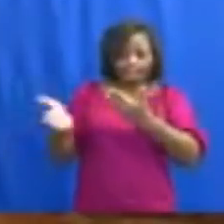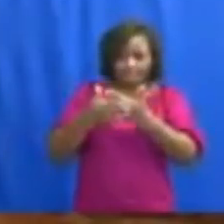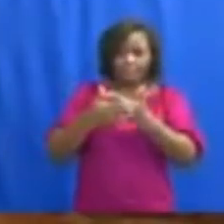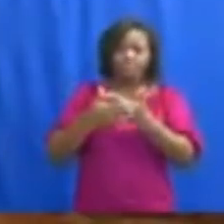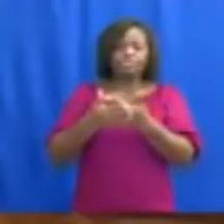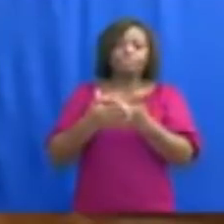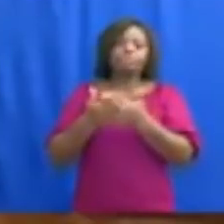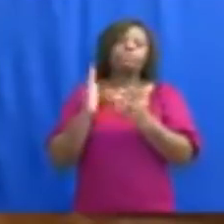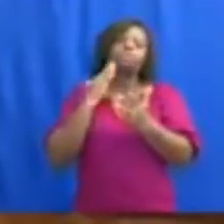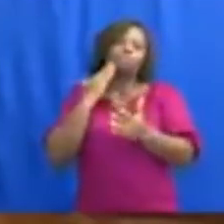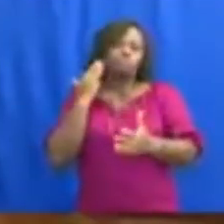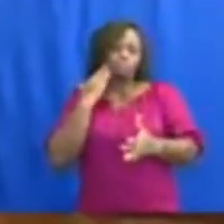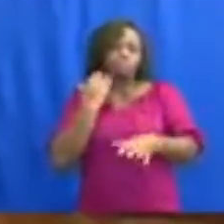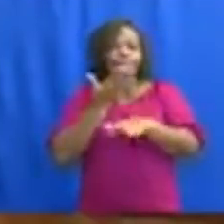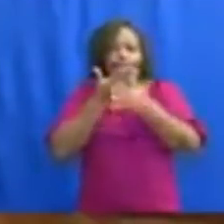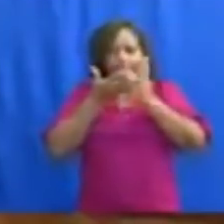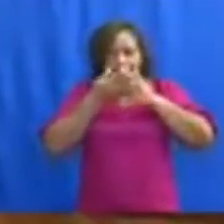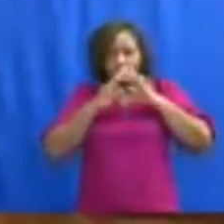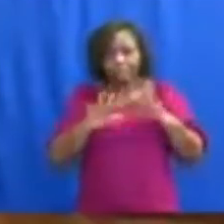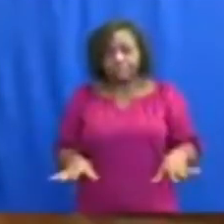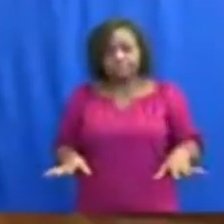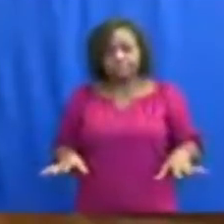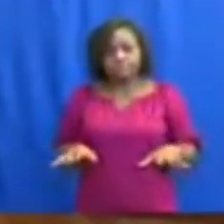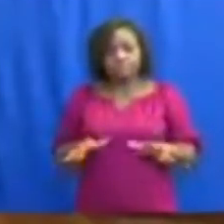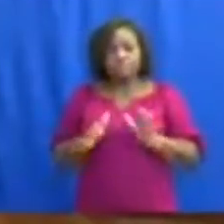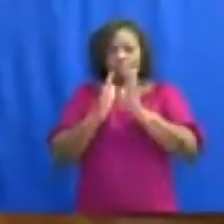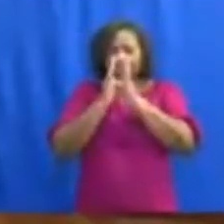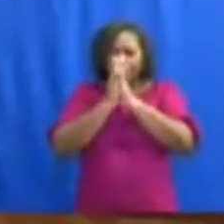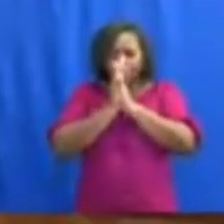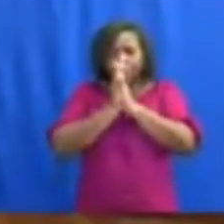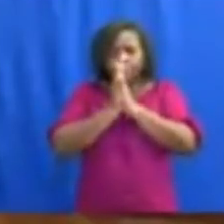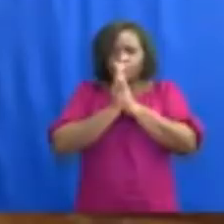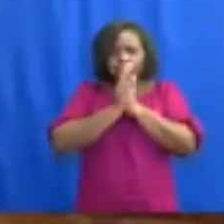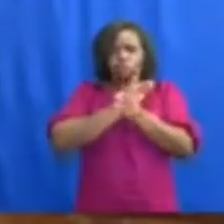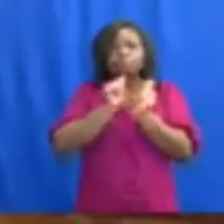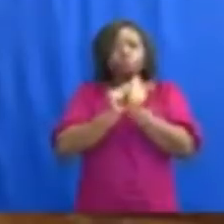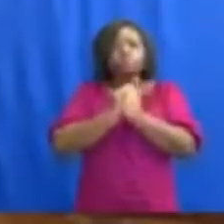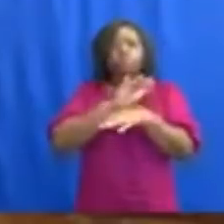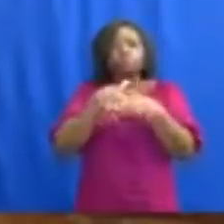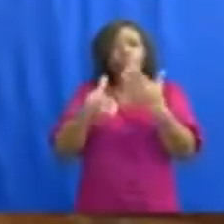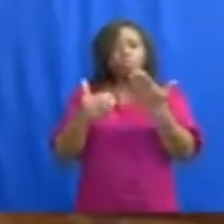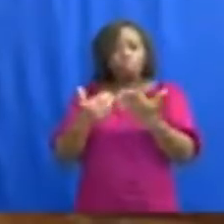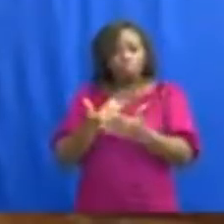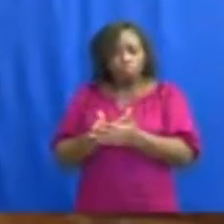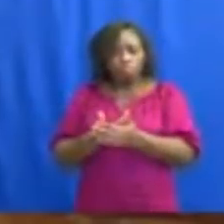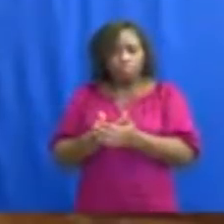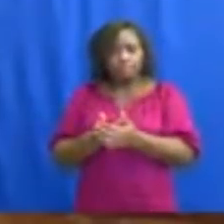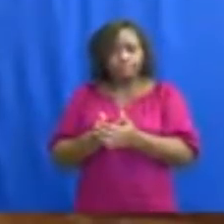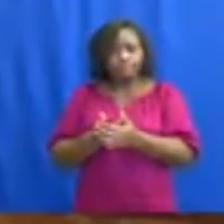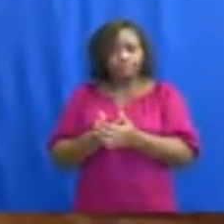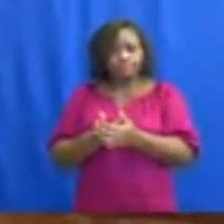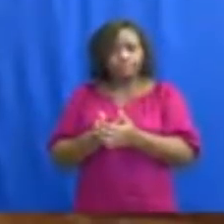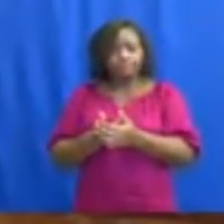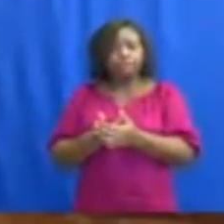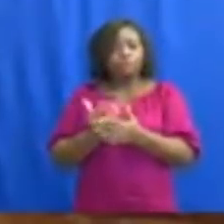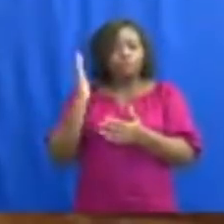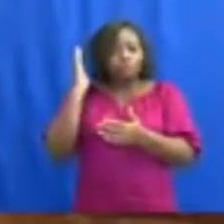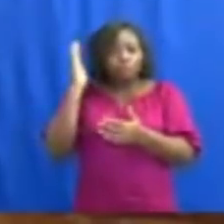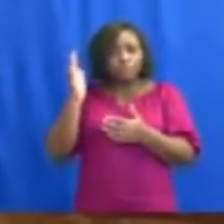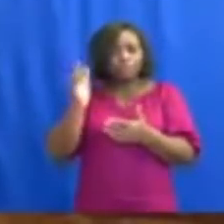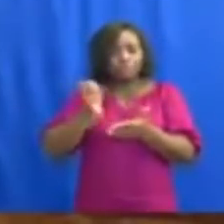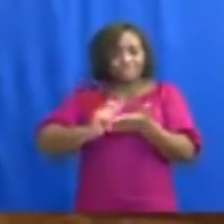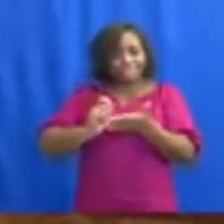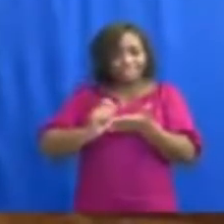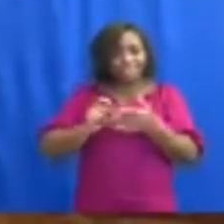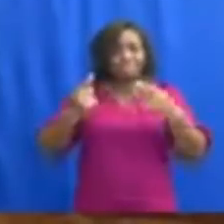I saw her. She I bought it, I win. You know, child in social.